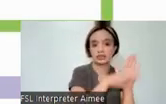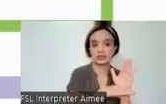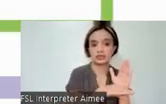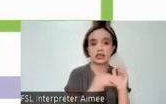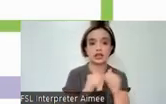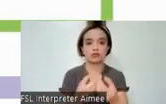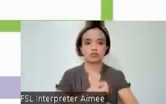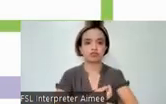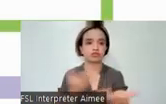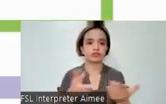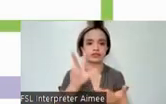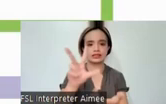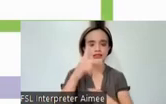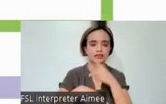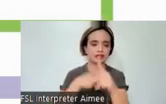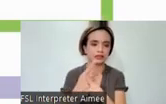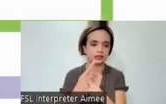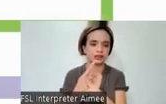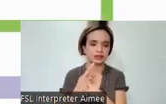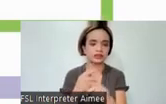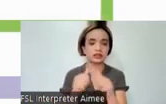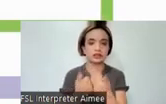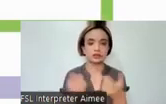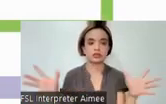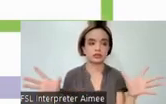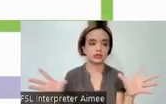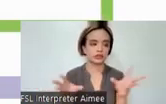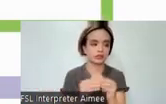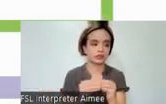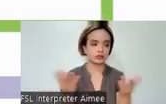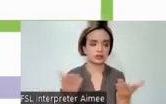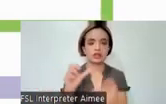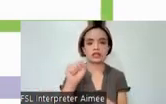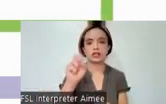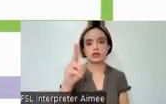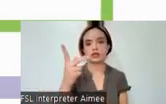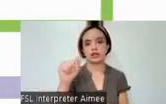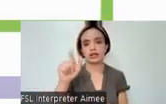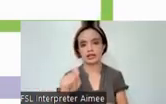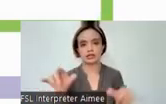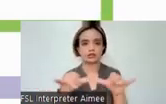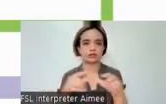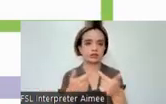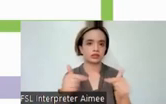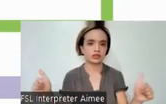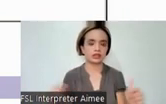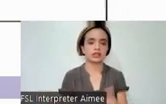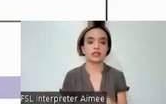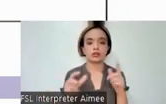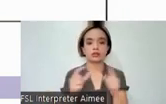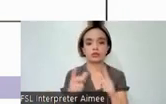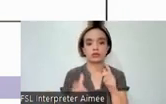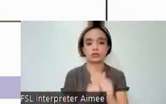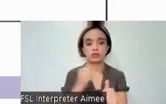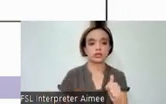across the three forms, in order of their total frequencies in sukat wika. The word with the highest frequency was placed